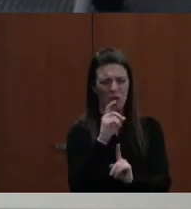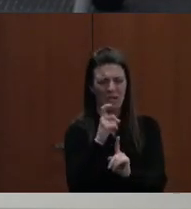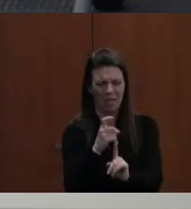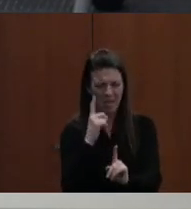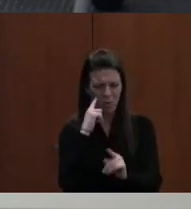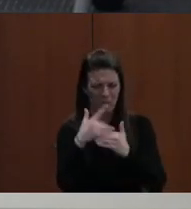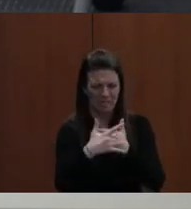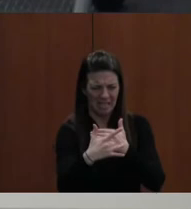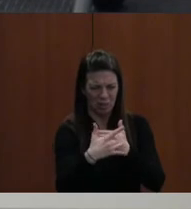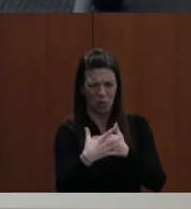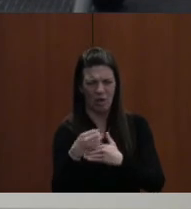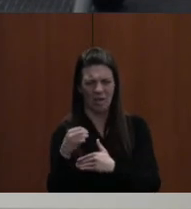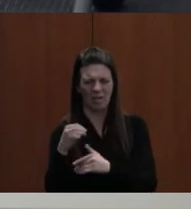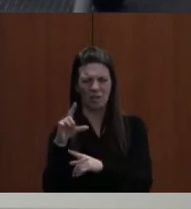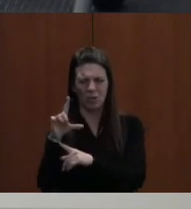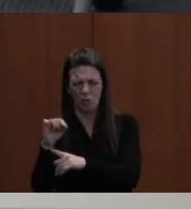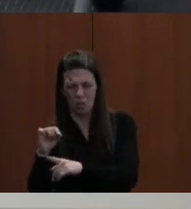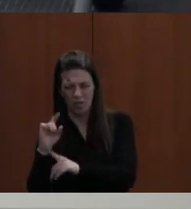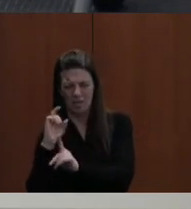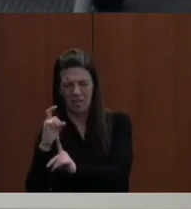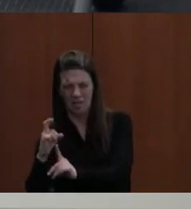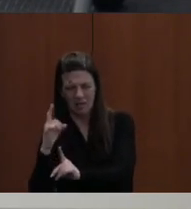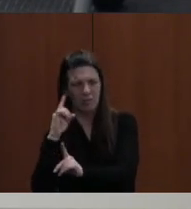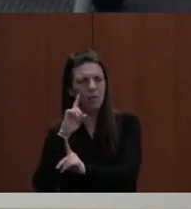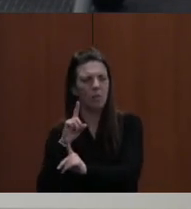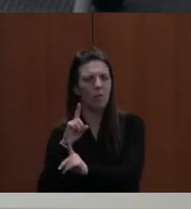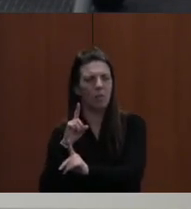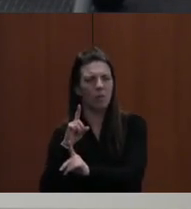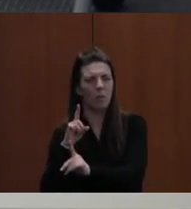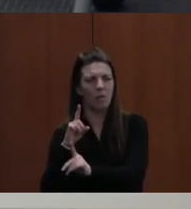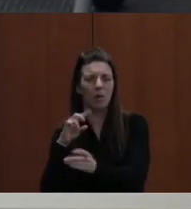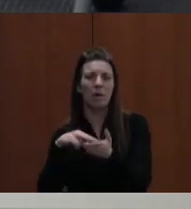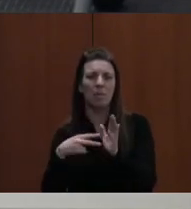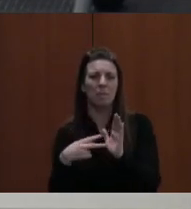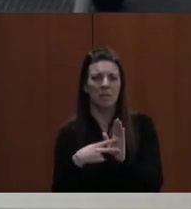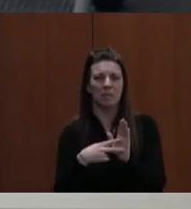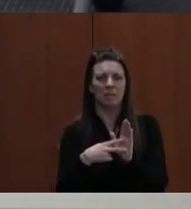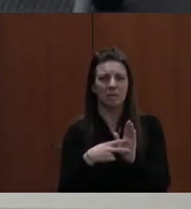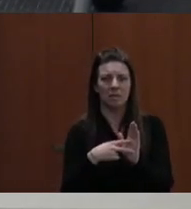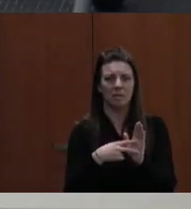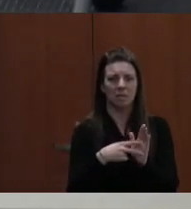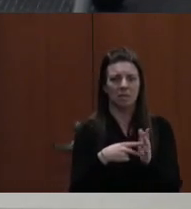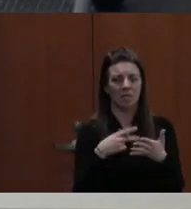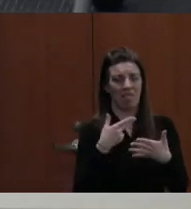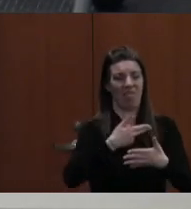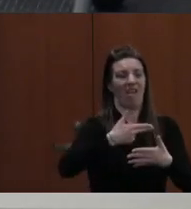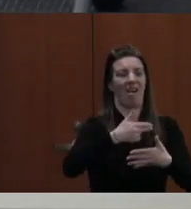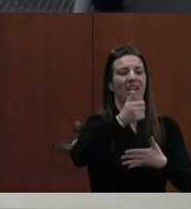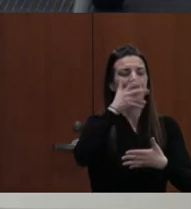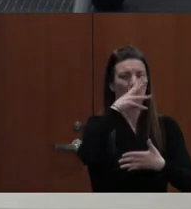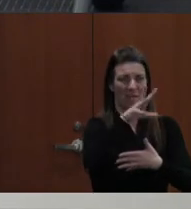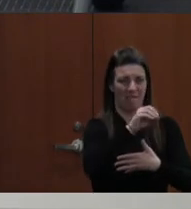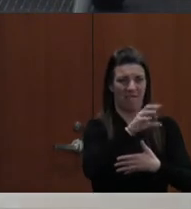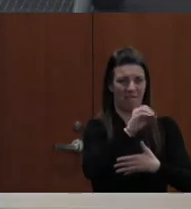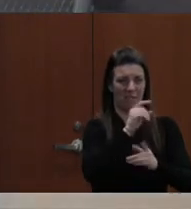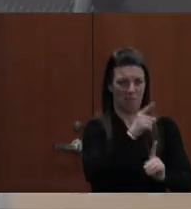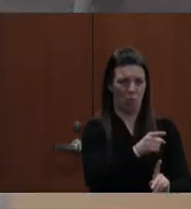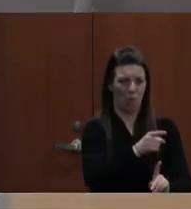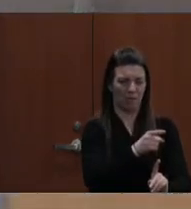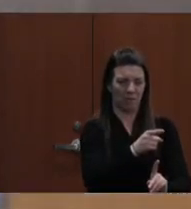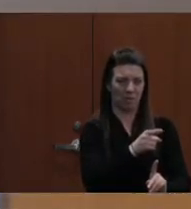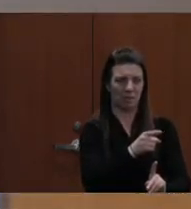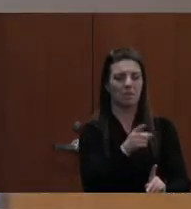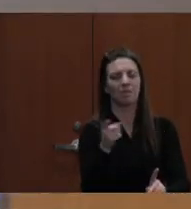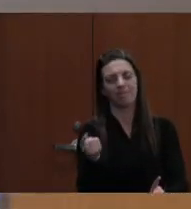for the. 29-1 would be 50 points. be 50 points, correct. Okay. So that, that completely